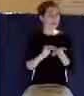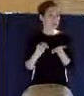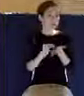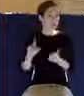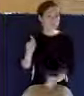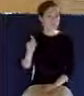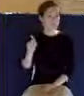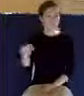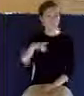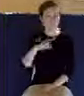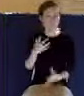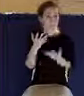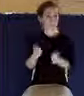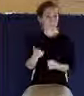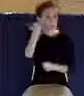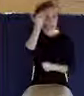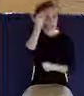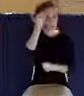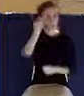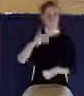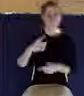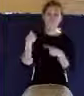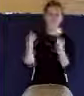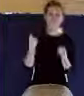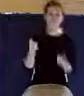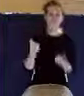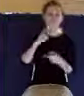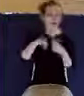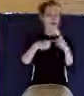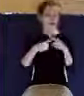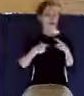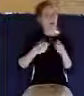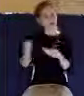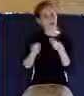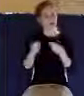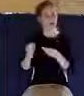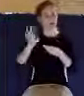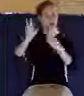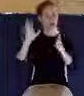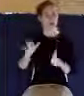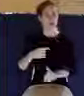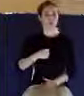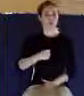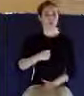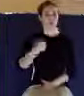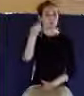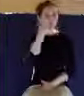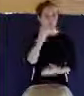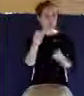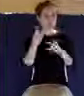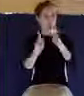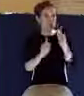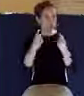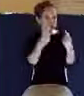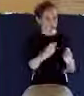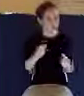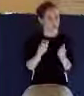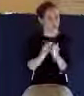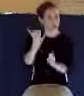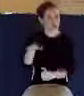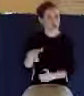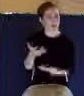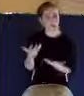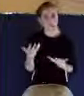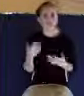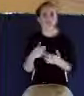In my ministry and pastoring, I have found that a lot of people wrestle with this. I actually think there are people in different